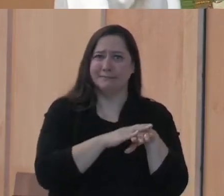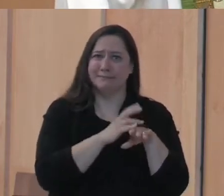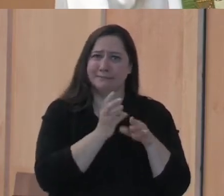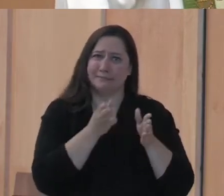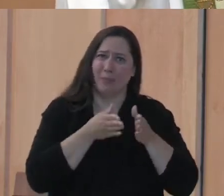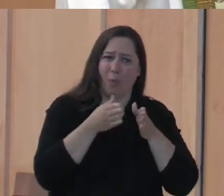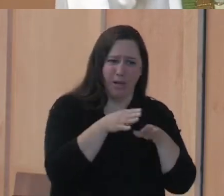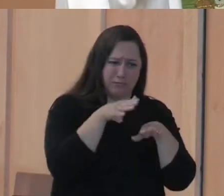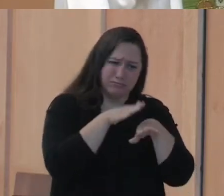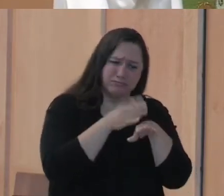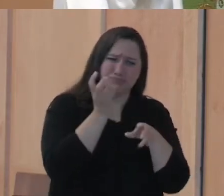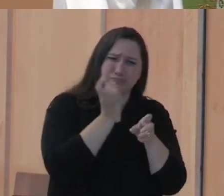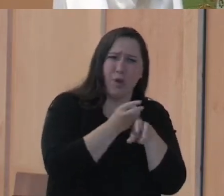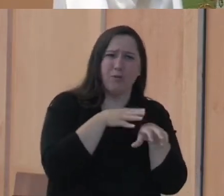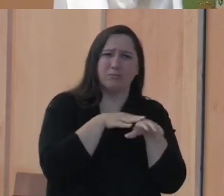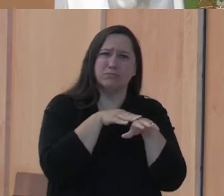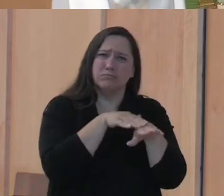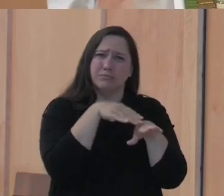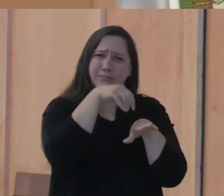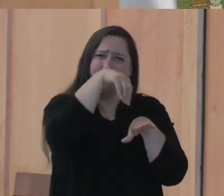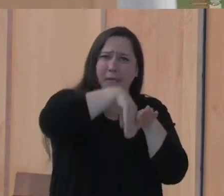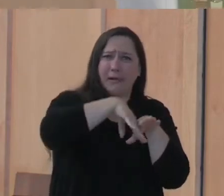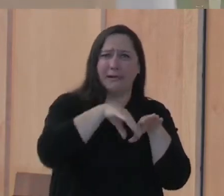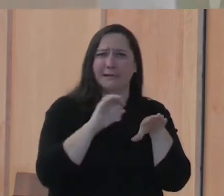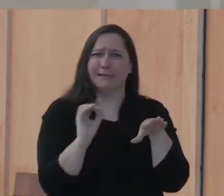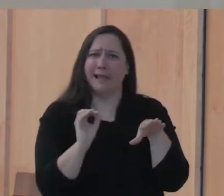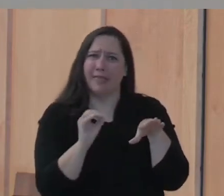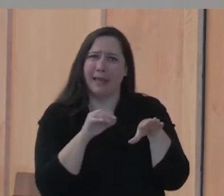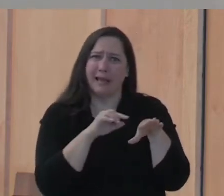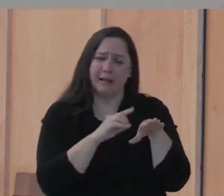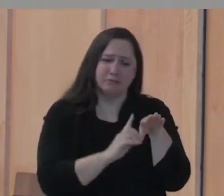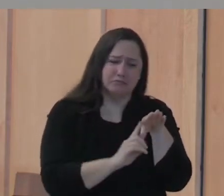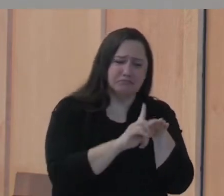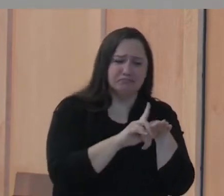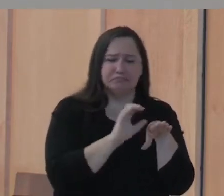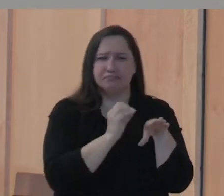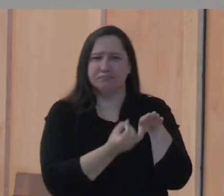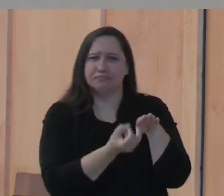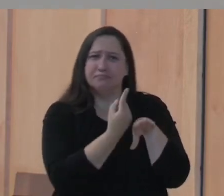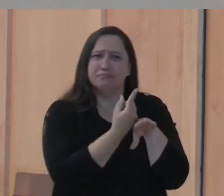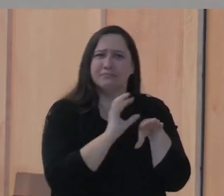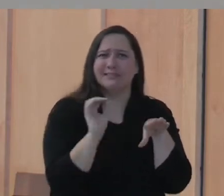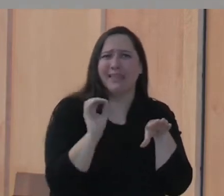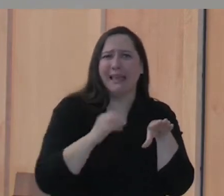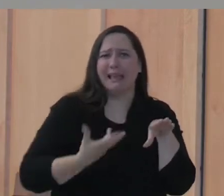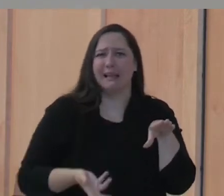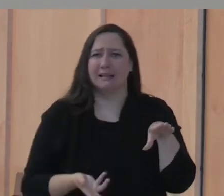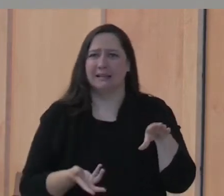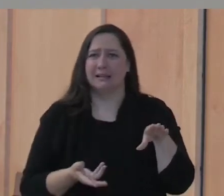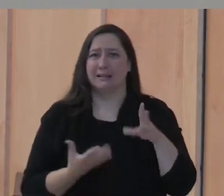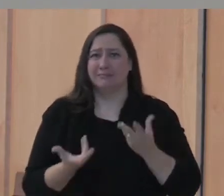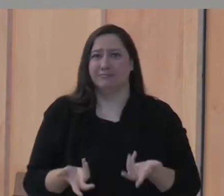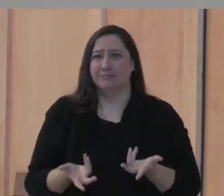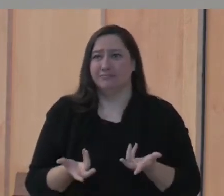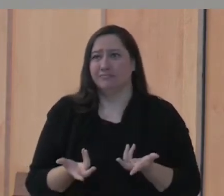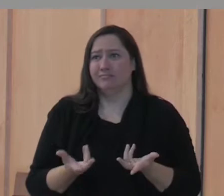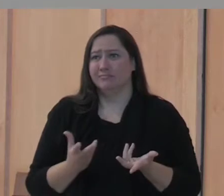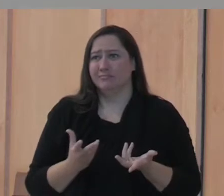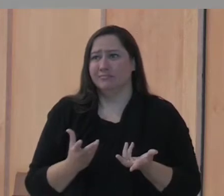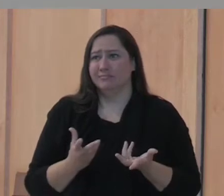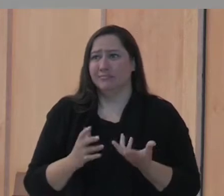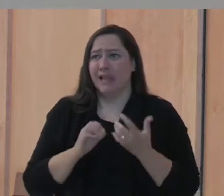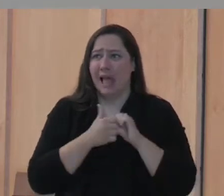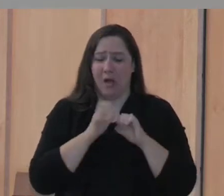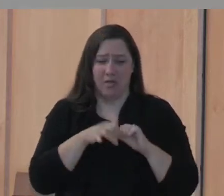No roots going down. No green shoot coming out. And I don't know how that looks sped up 17,000 times